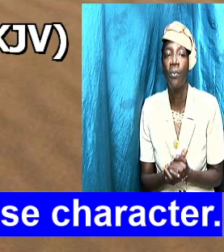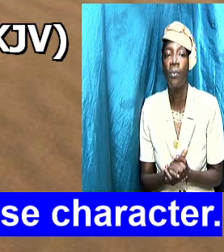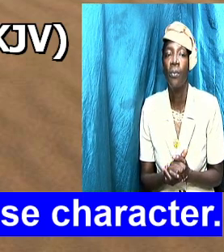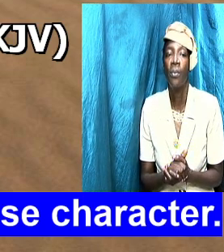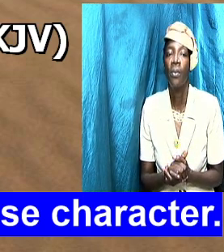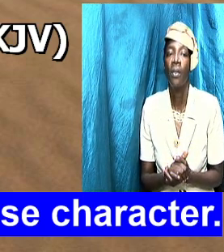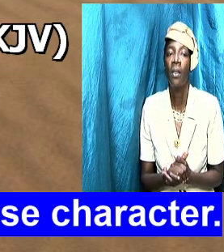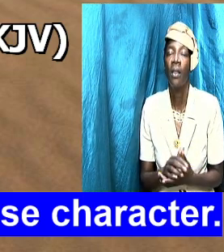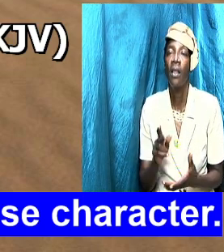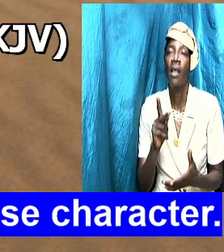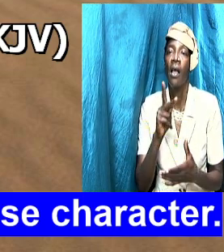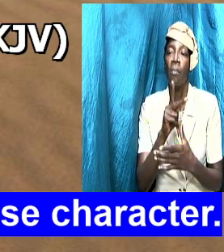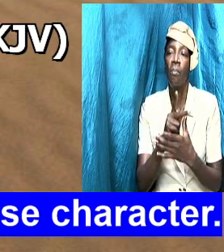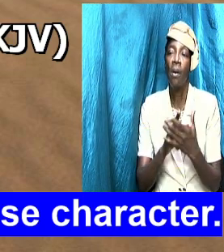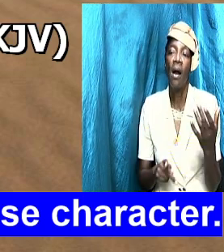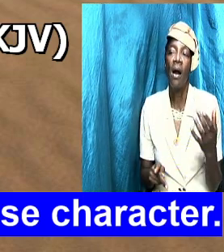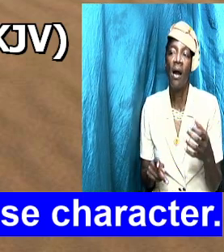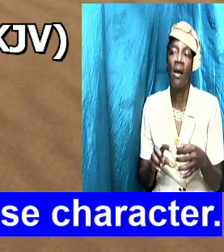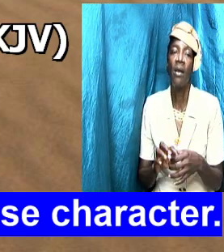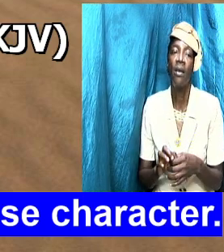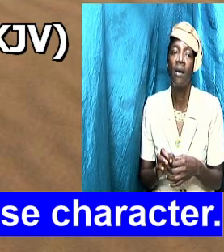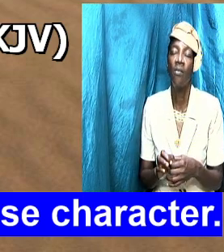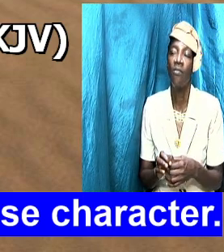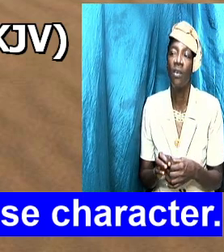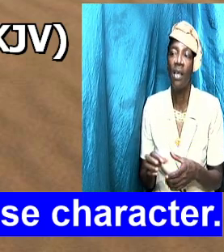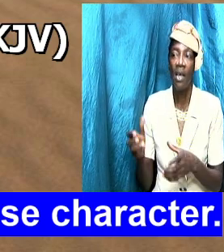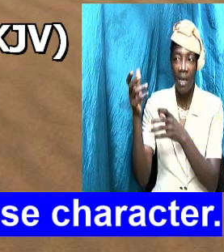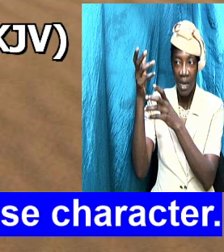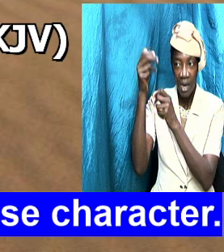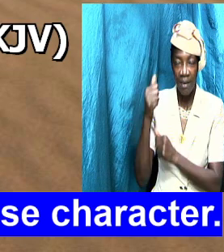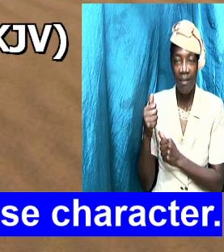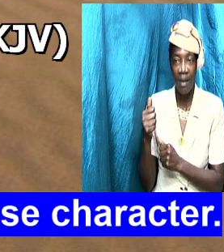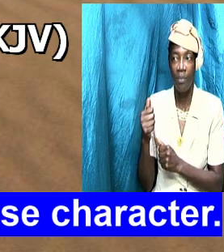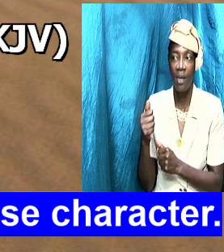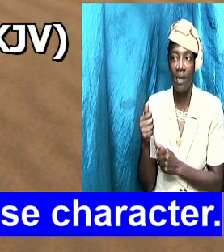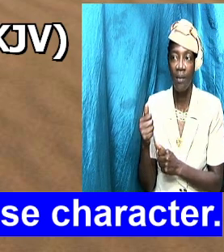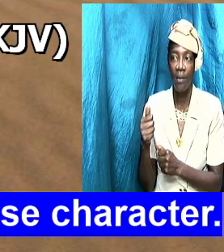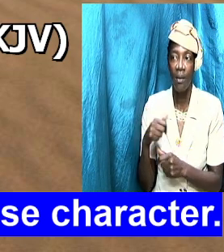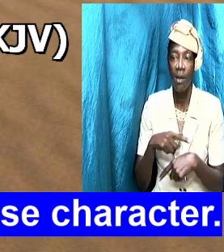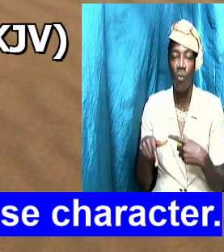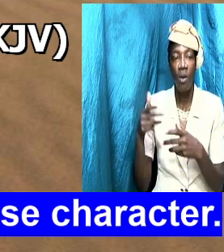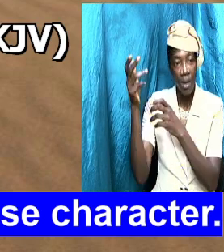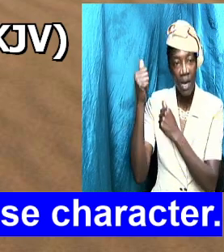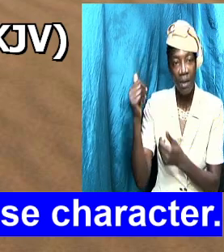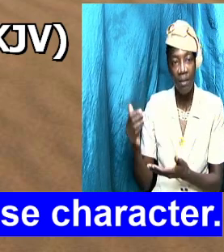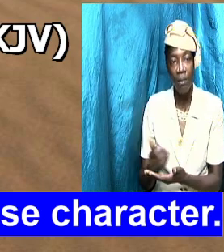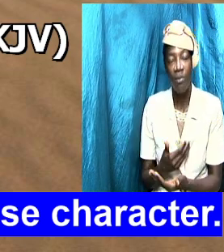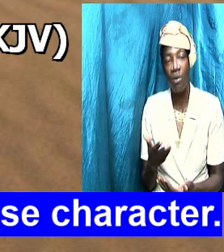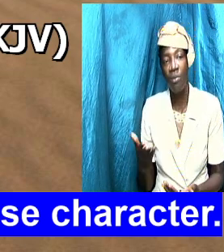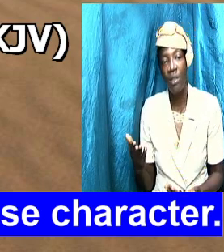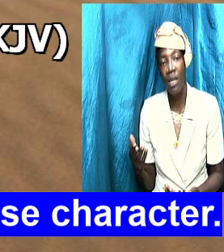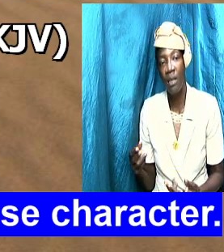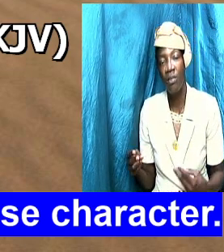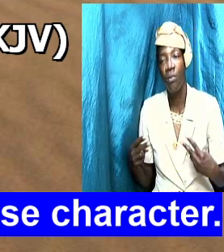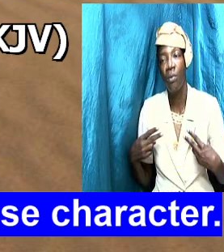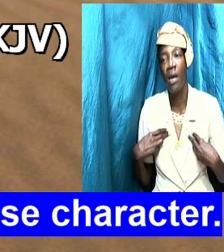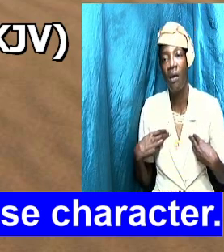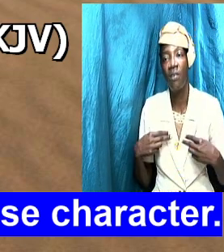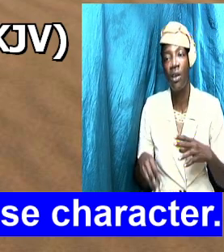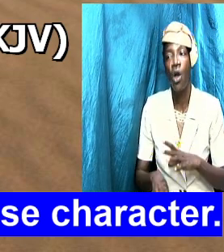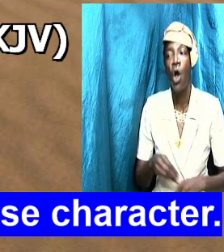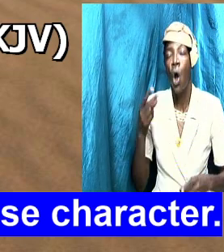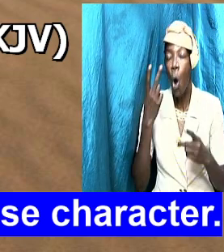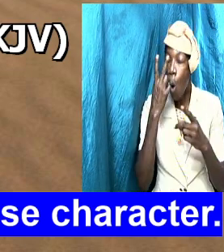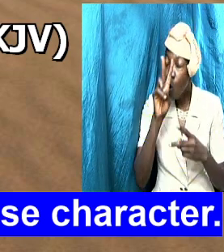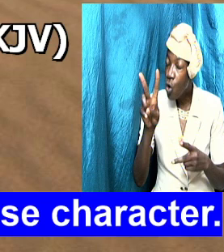of the key to acceptance and when we accept certain things we have an outlook